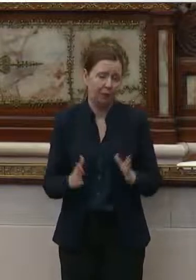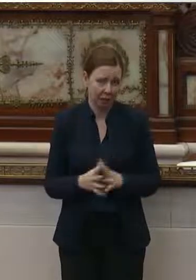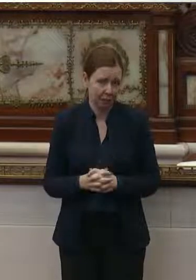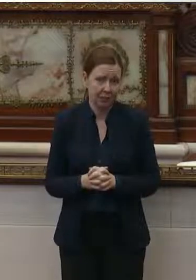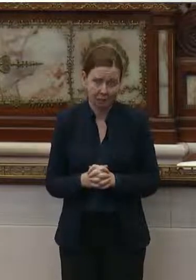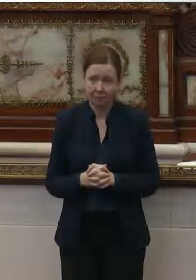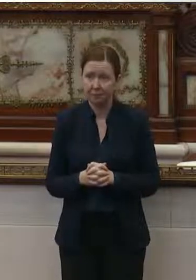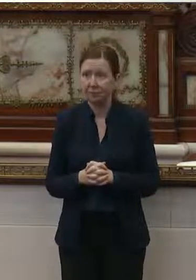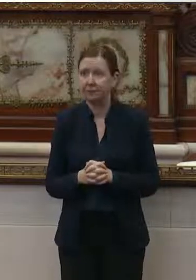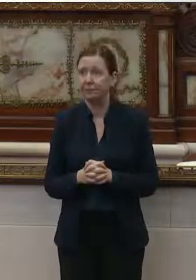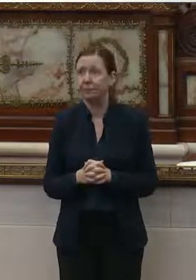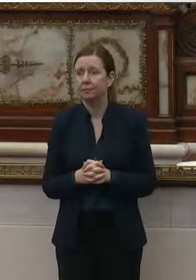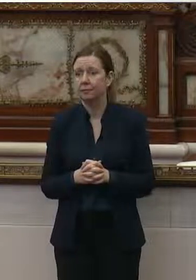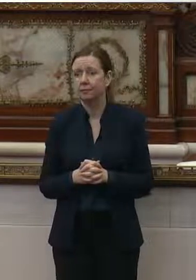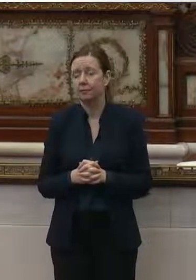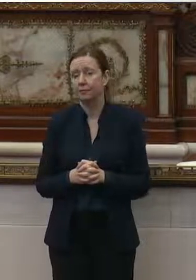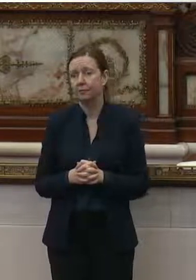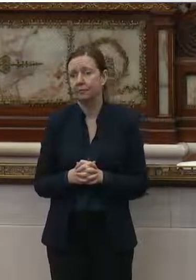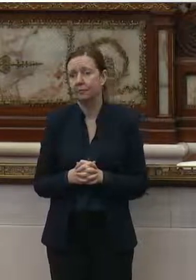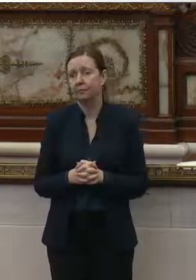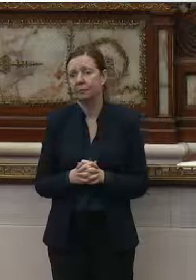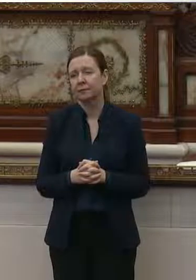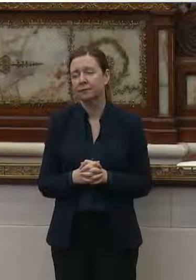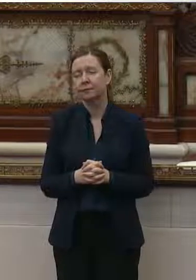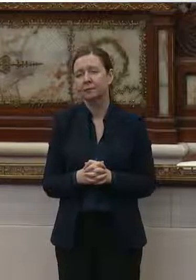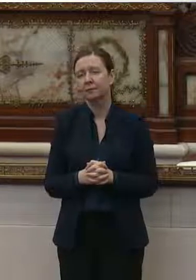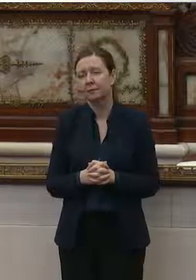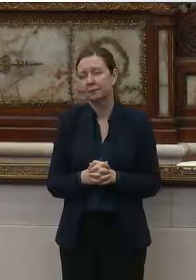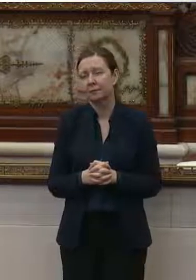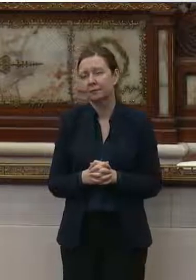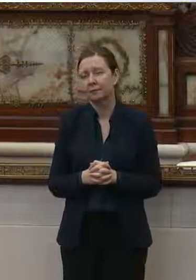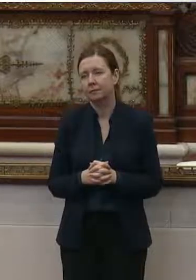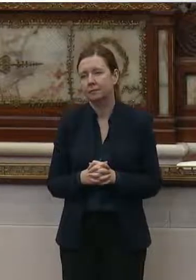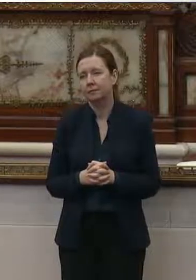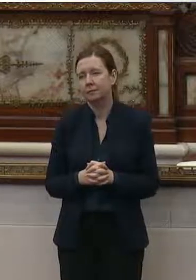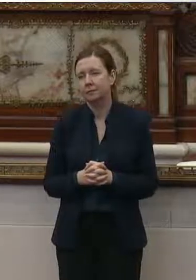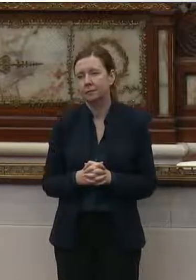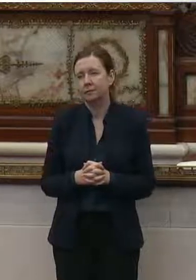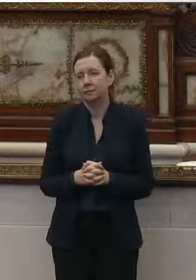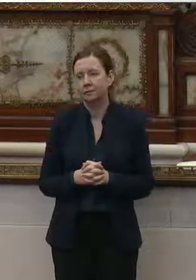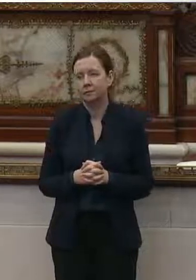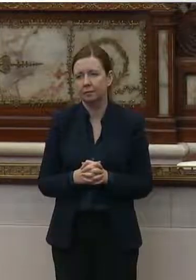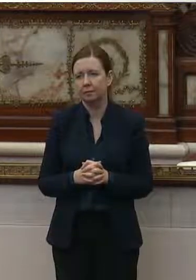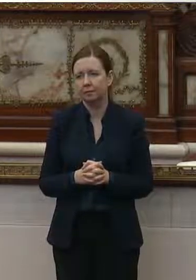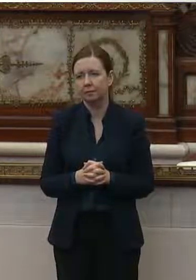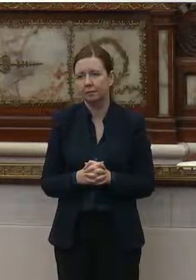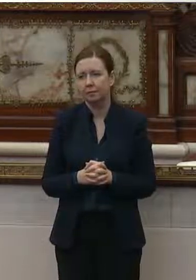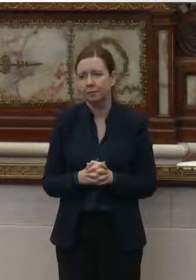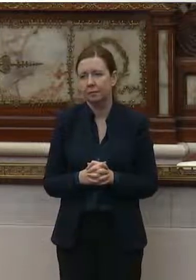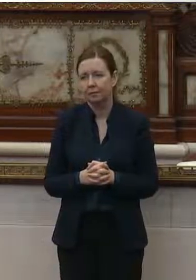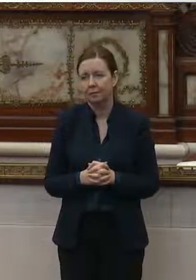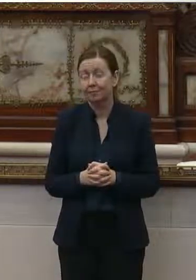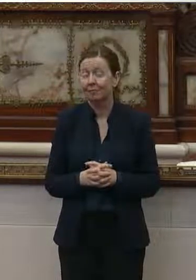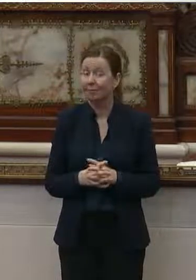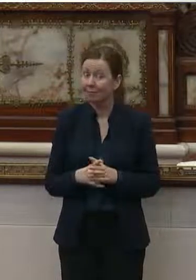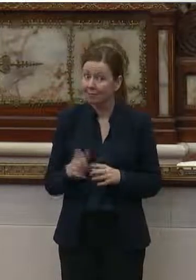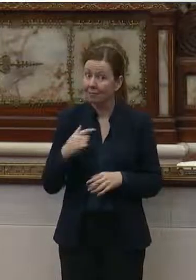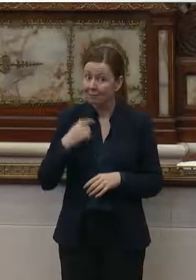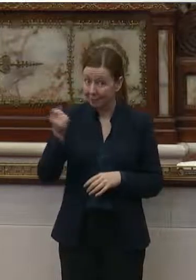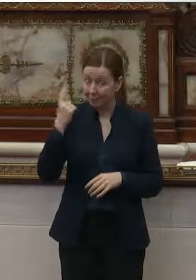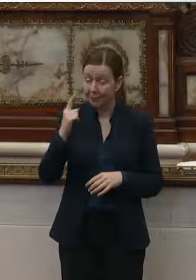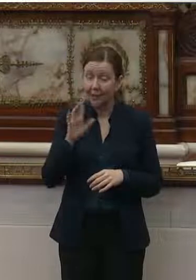I feel that, um, um, ways needs to be